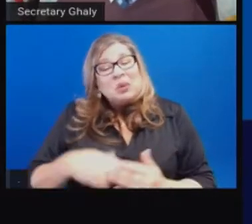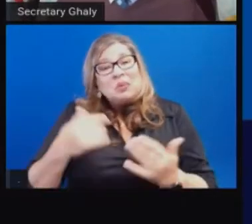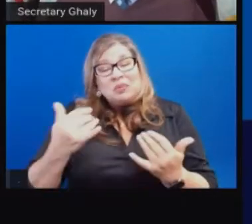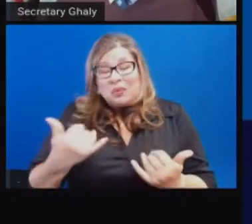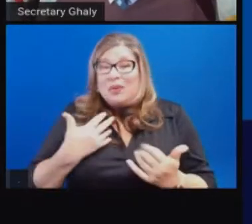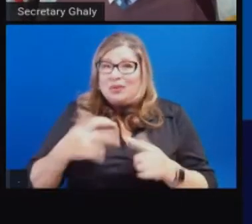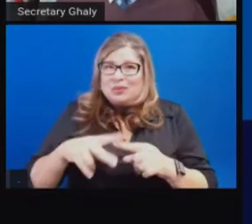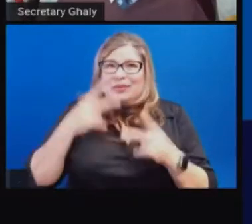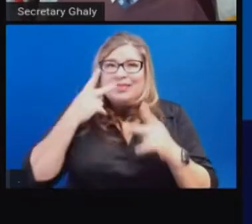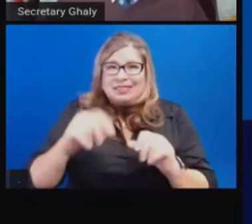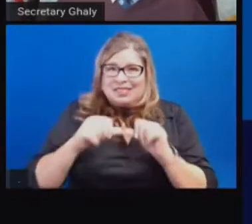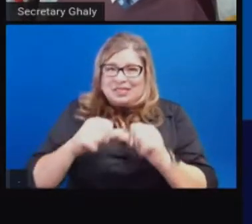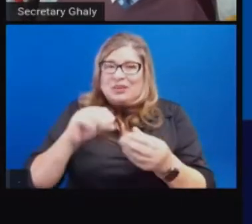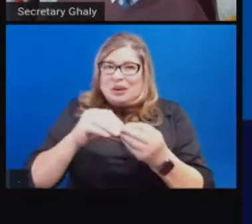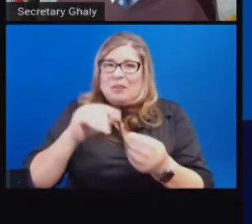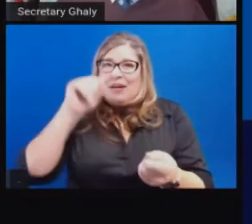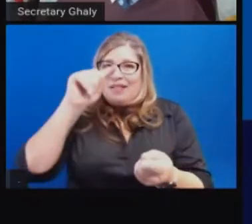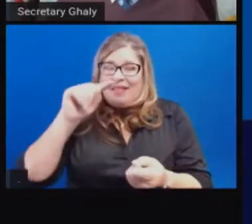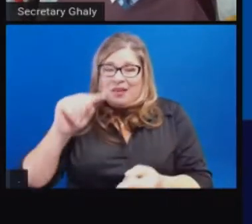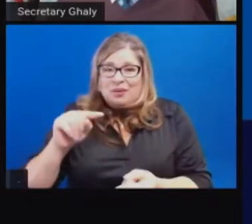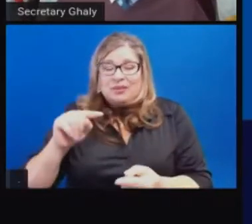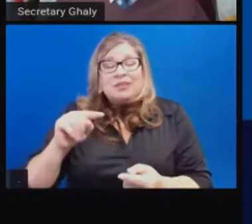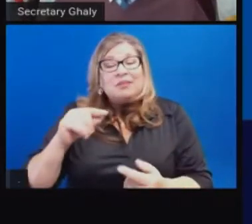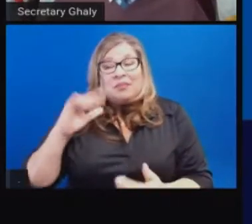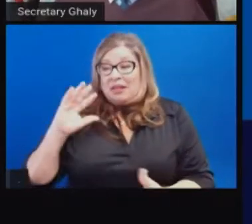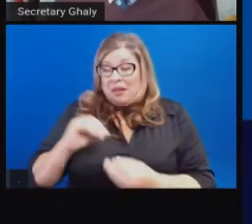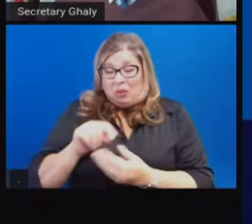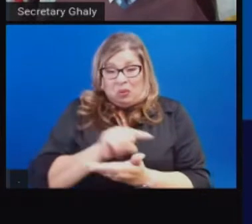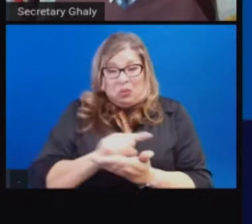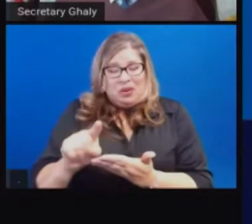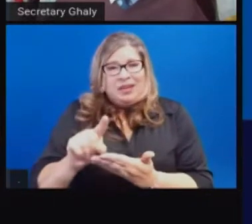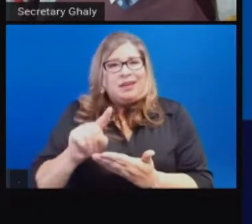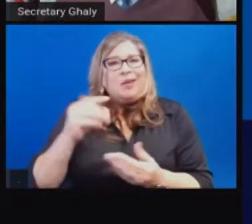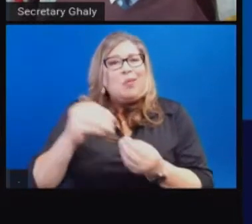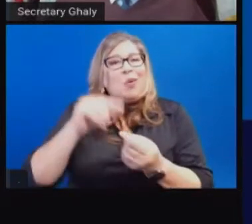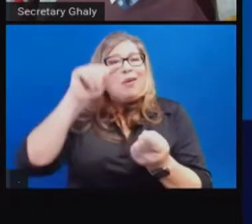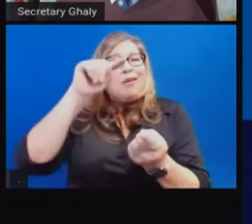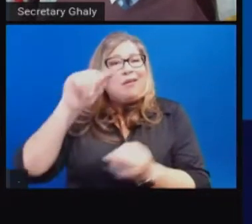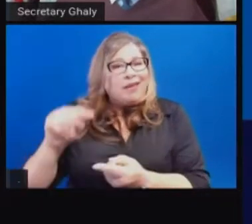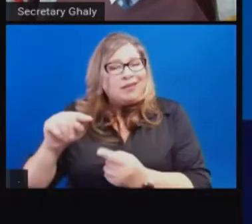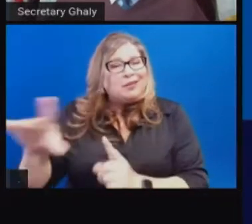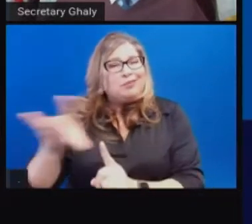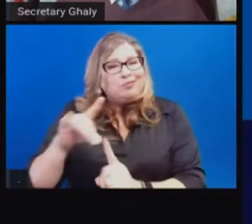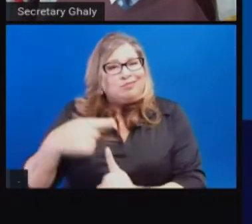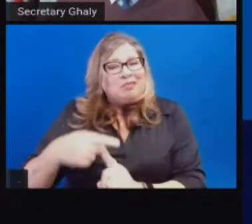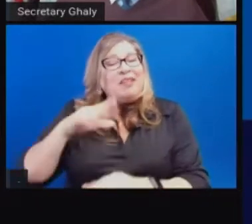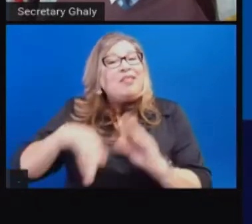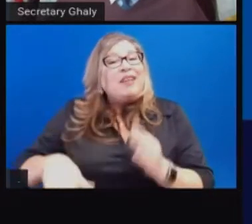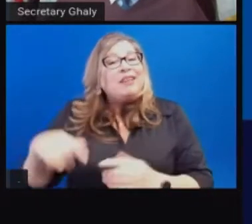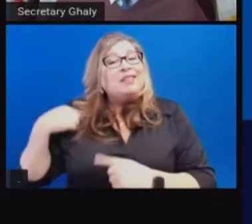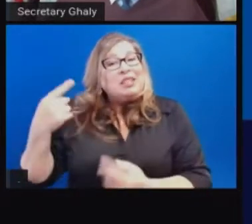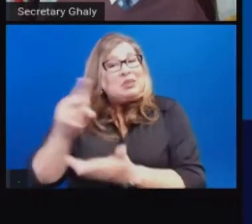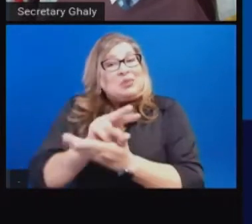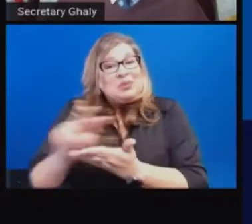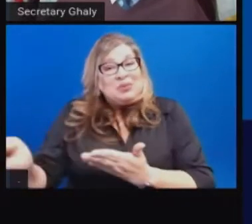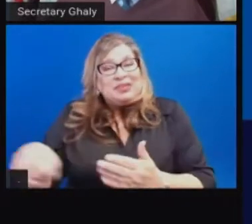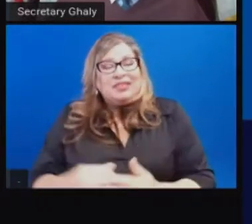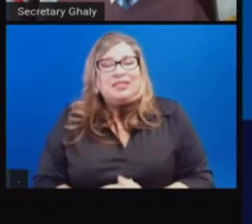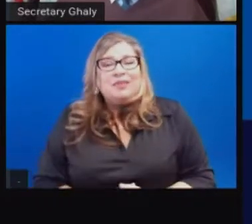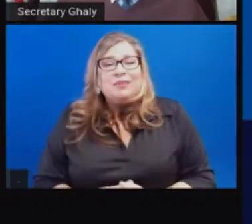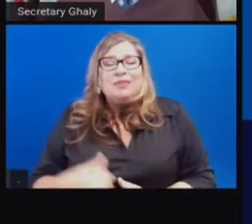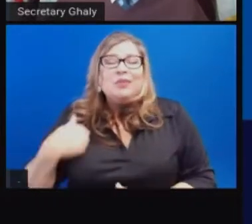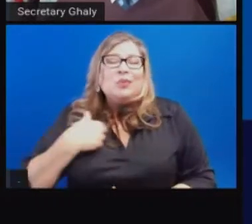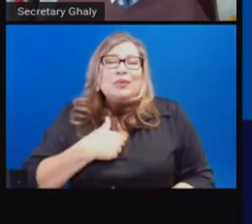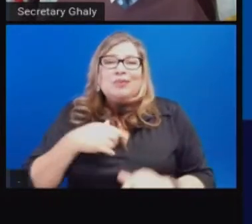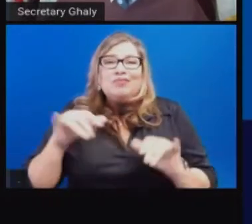average. The seven-day average lower than the 14-day average. So if we look at tests, still doing a healthy number of tests, over 321